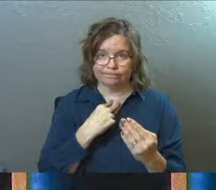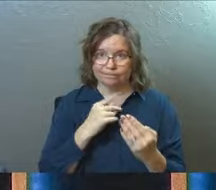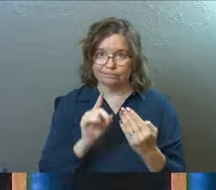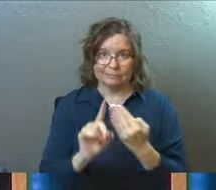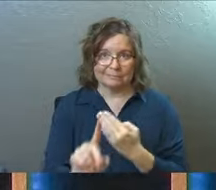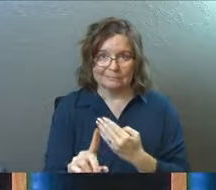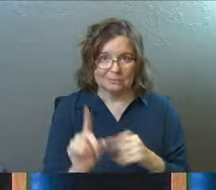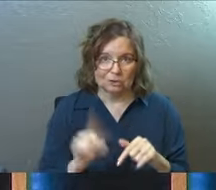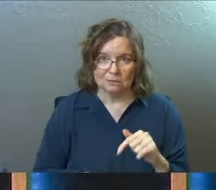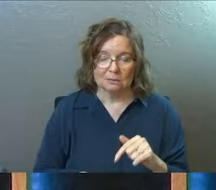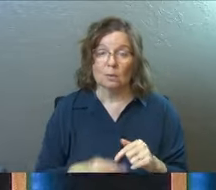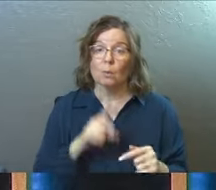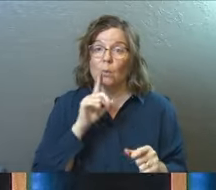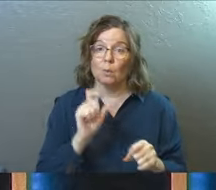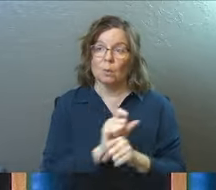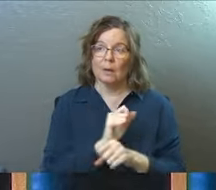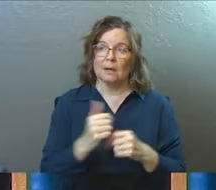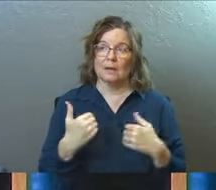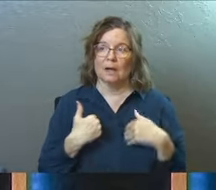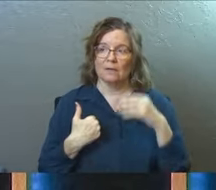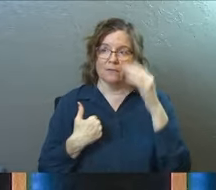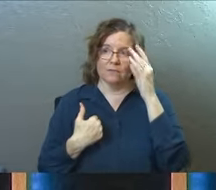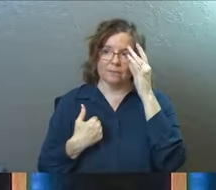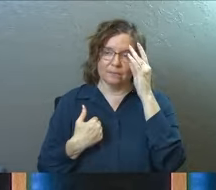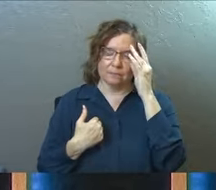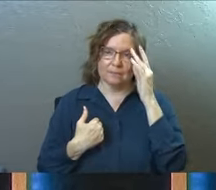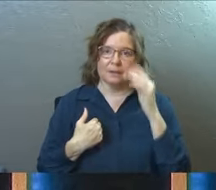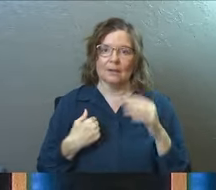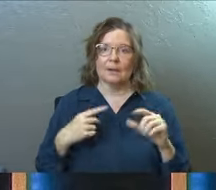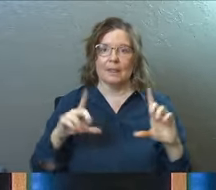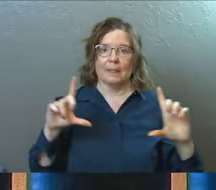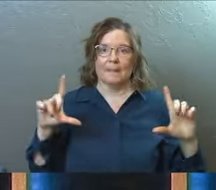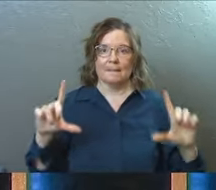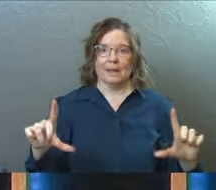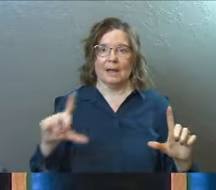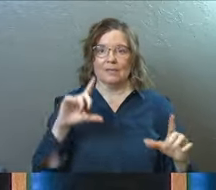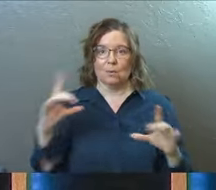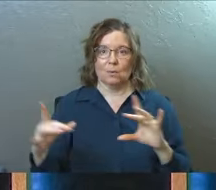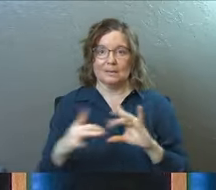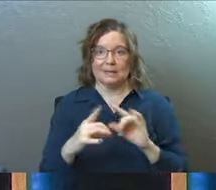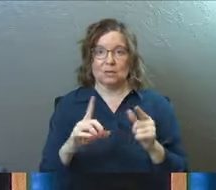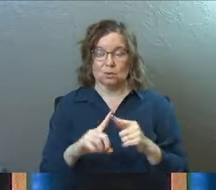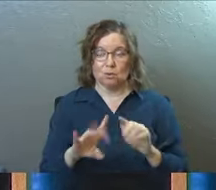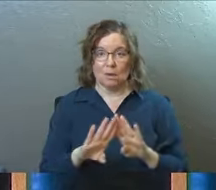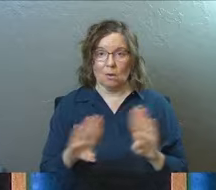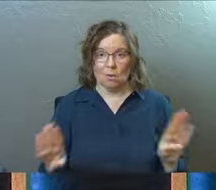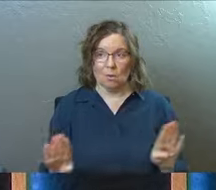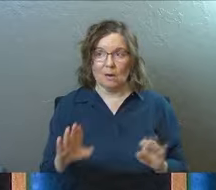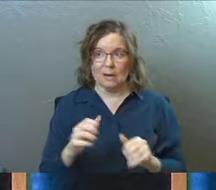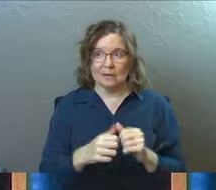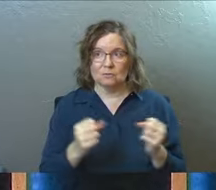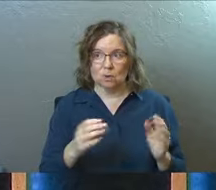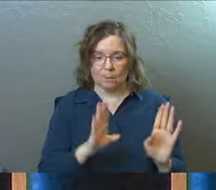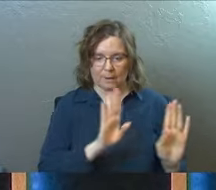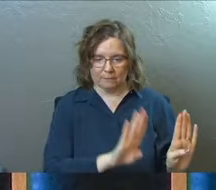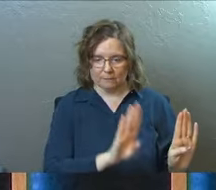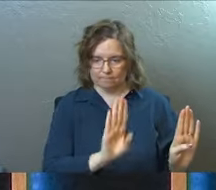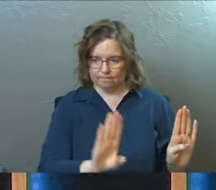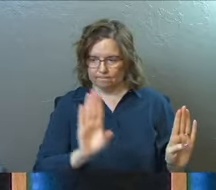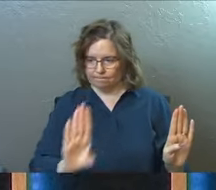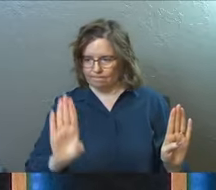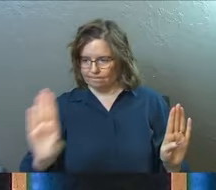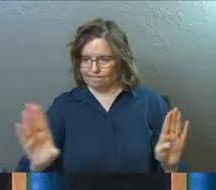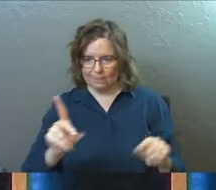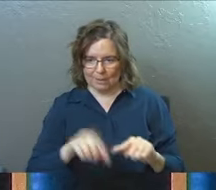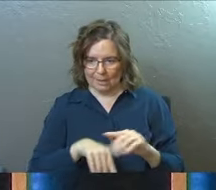a Gentile. We actually have the historical plaques that were attached to that every so many feet across that